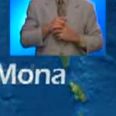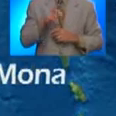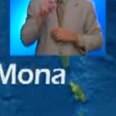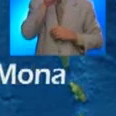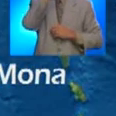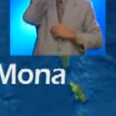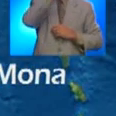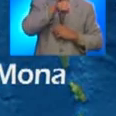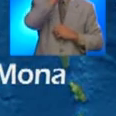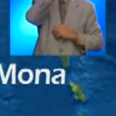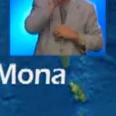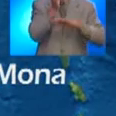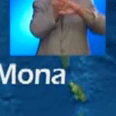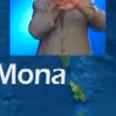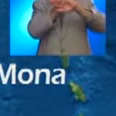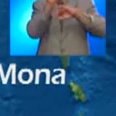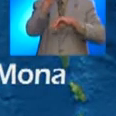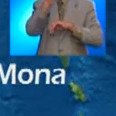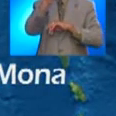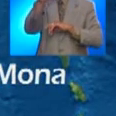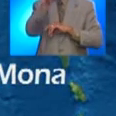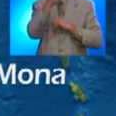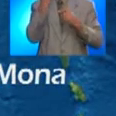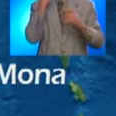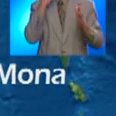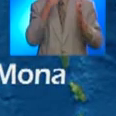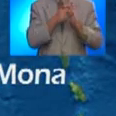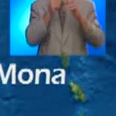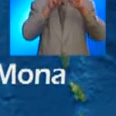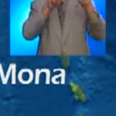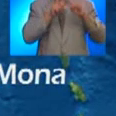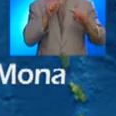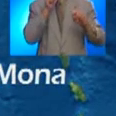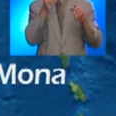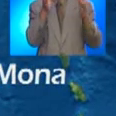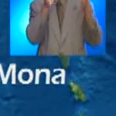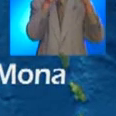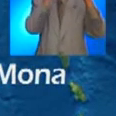Throughout the Mona passage, there are many fault segments of different lengths.